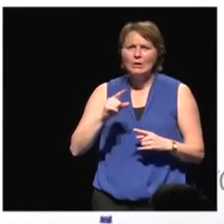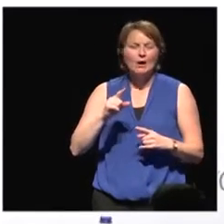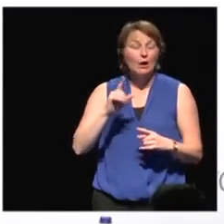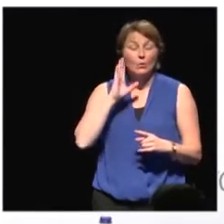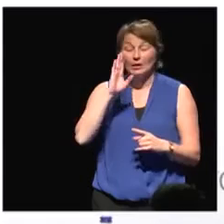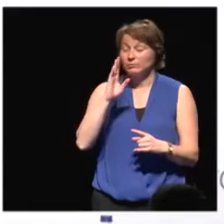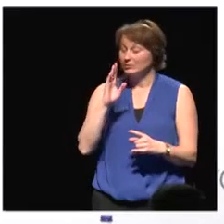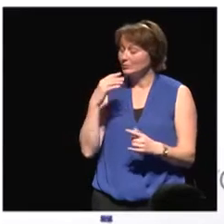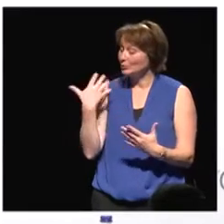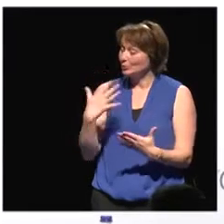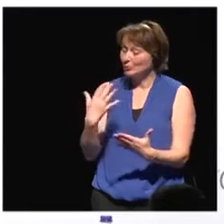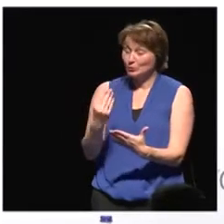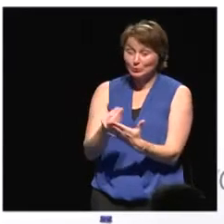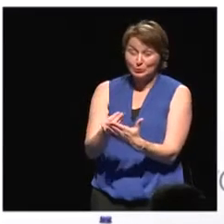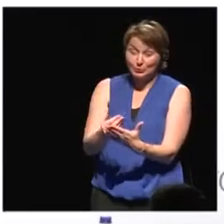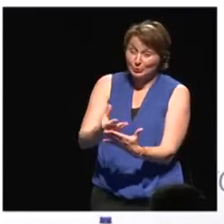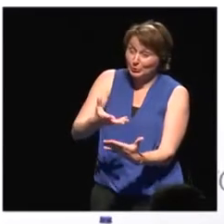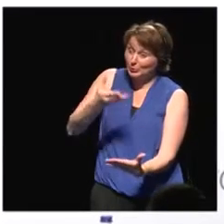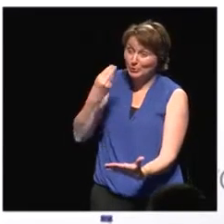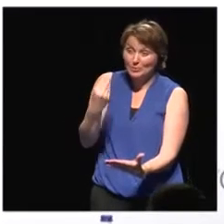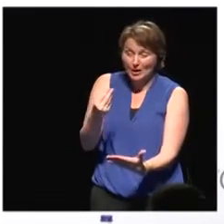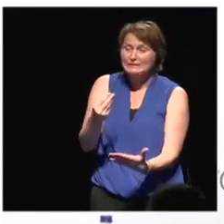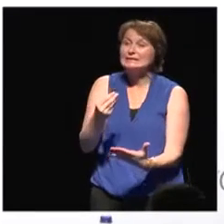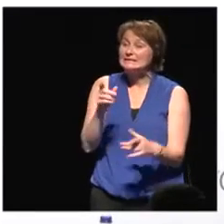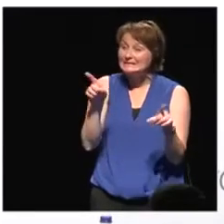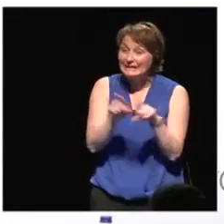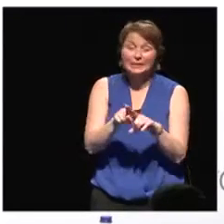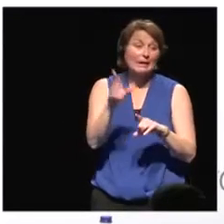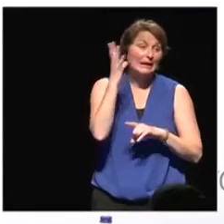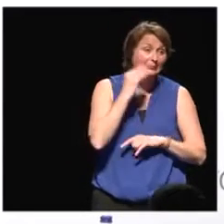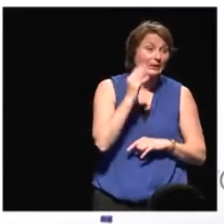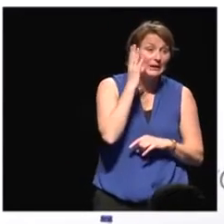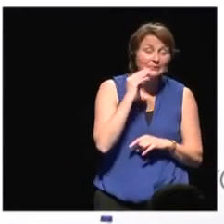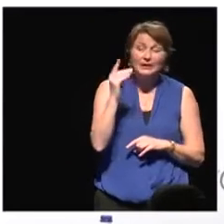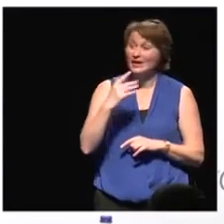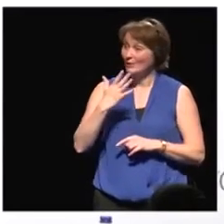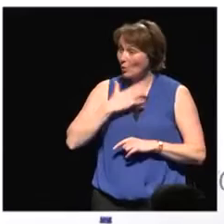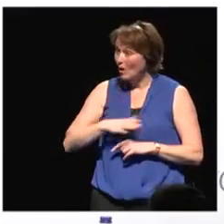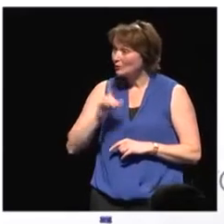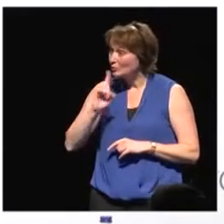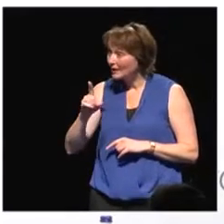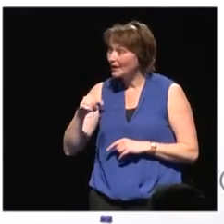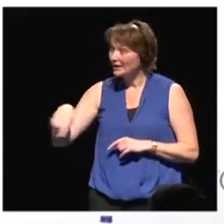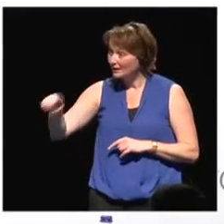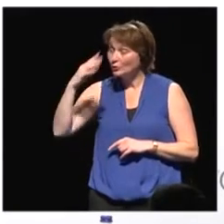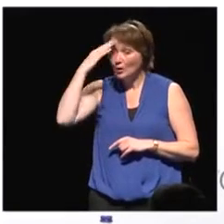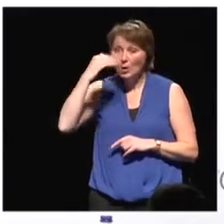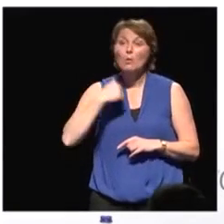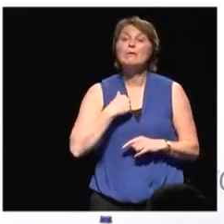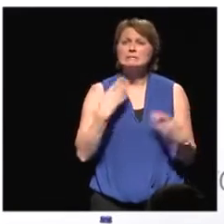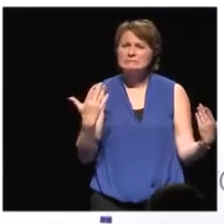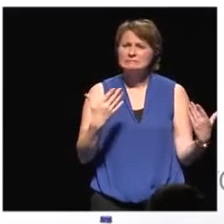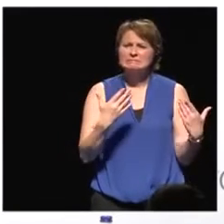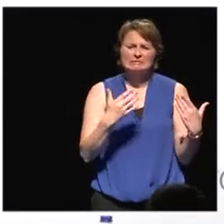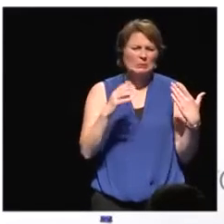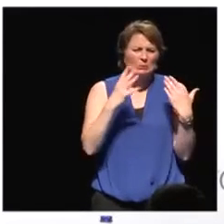things that everybody else is experiencing. You want to know what poverty is? You really have to go into India and go into